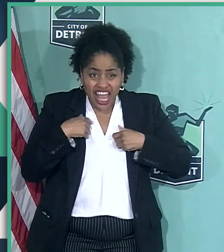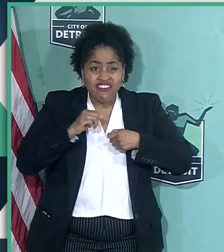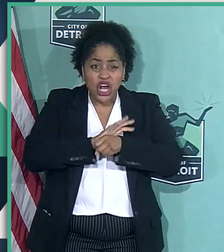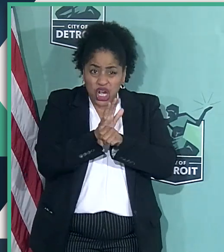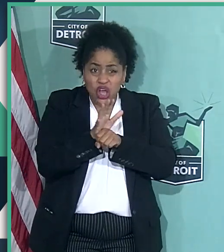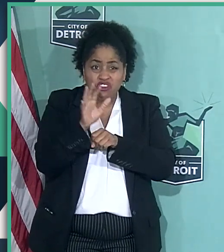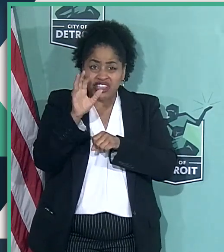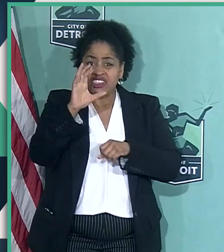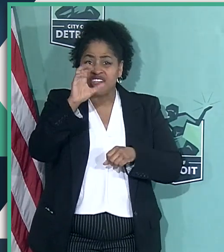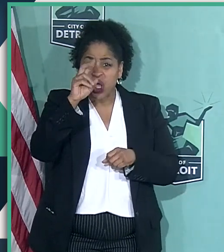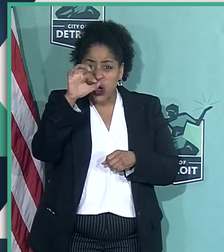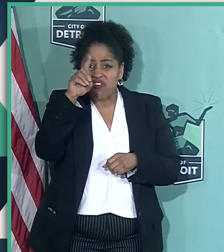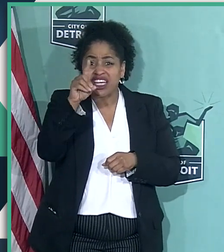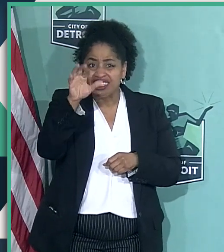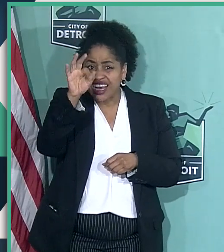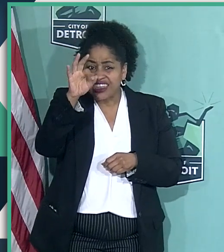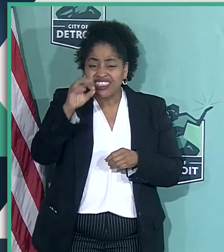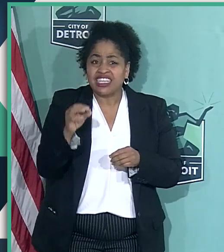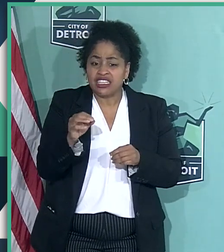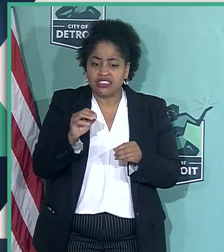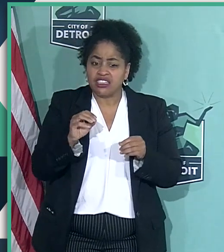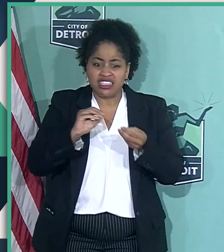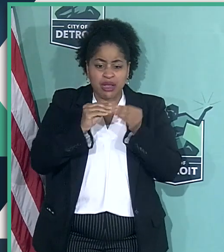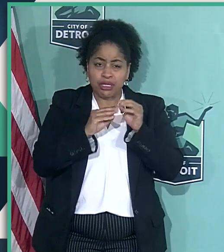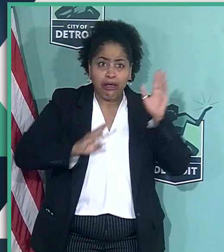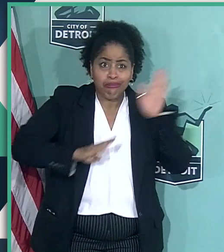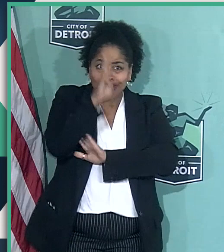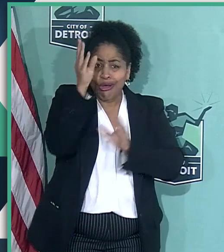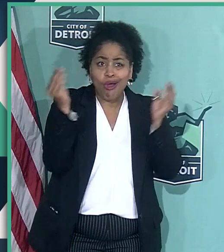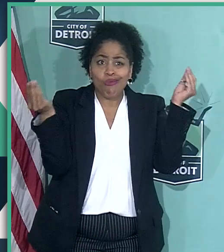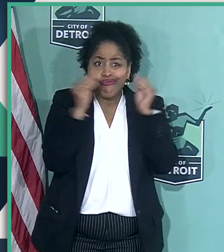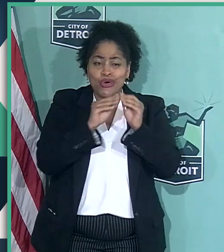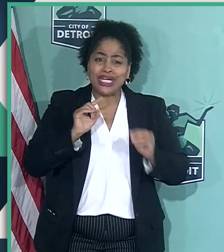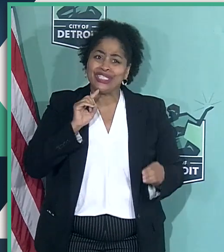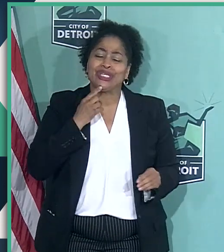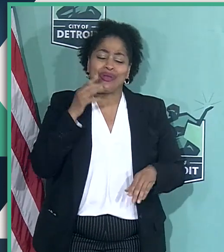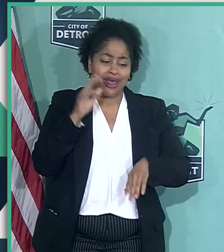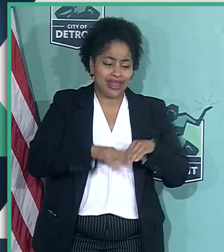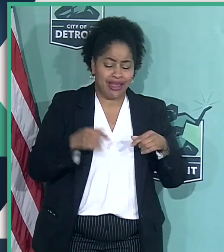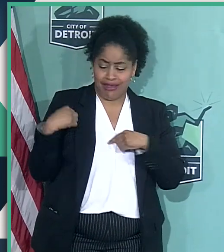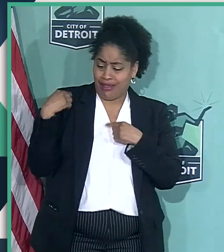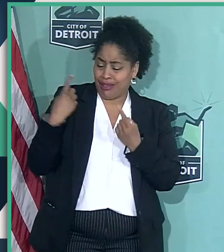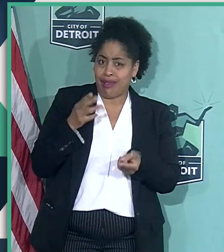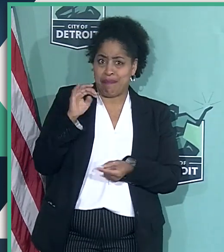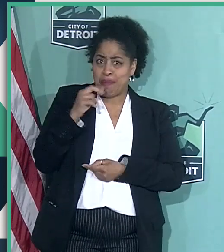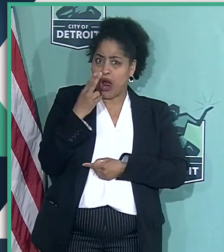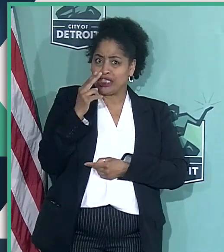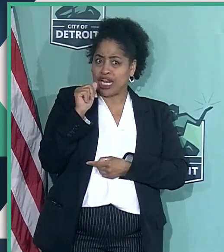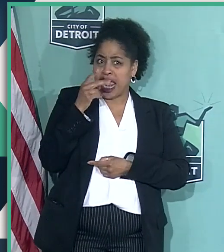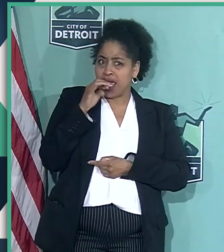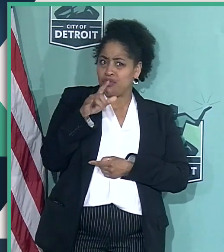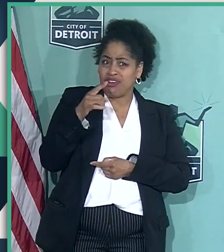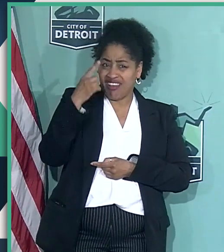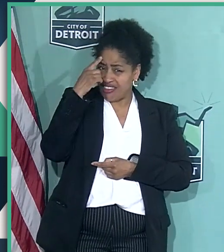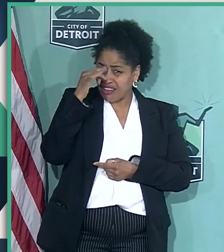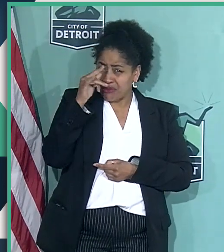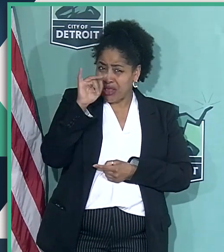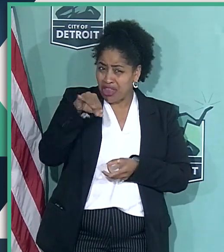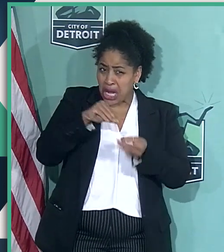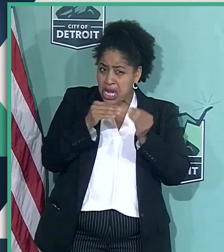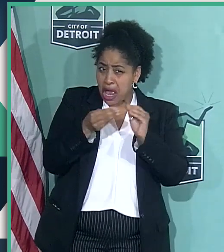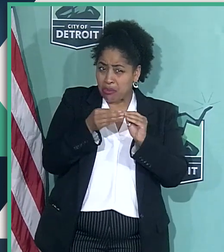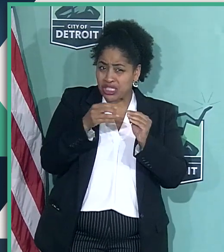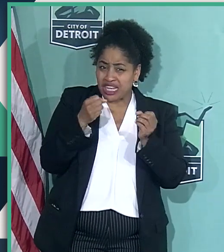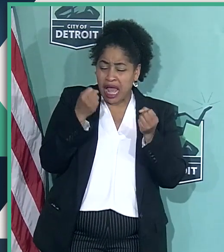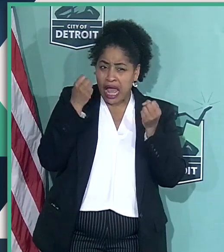that's more severe than what we experienced here in March and April. And when you think about the deadly effect on the